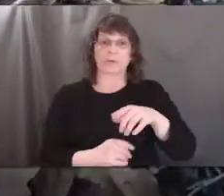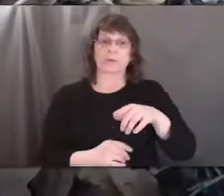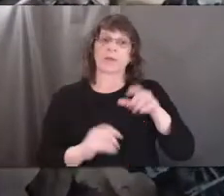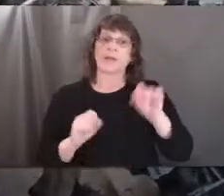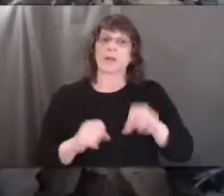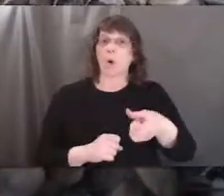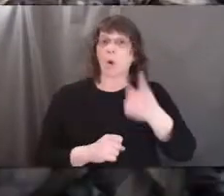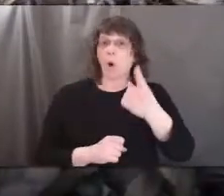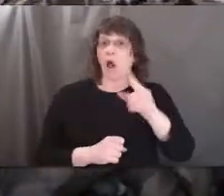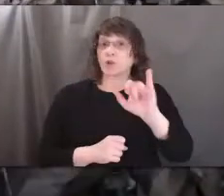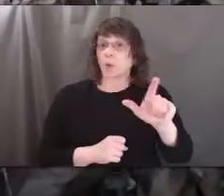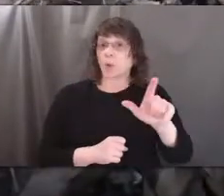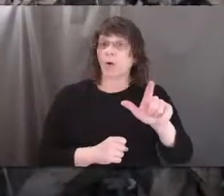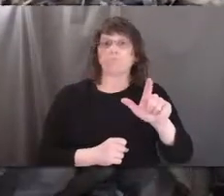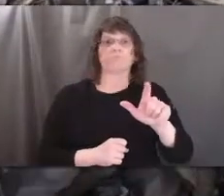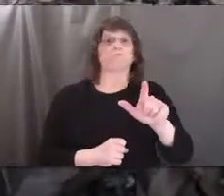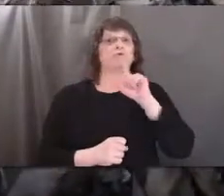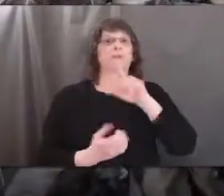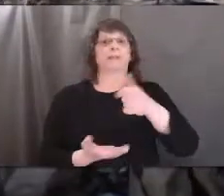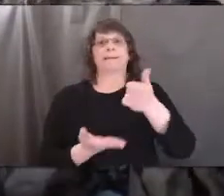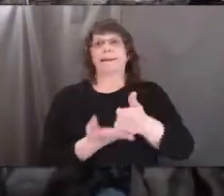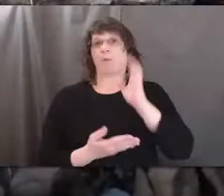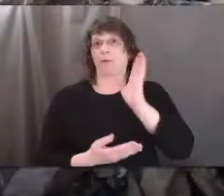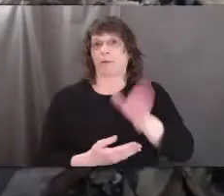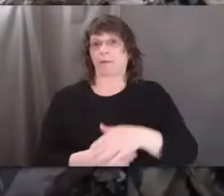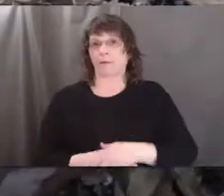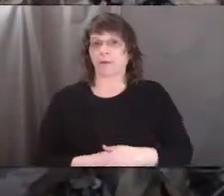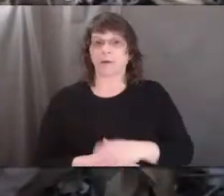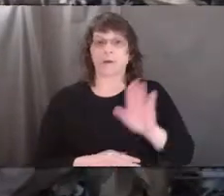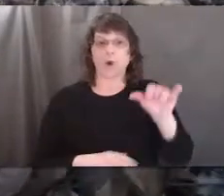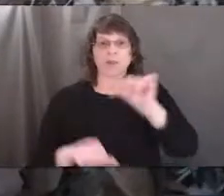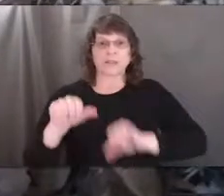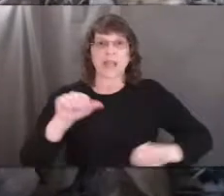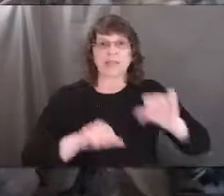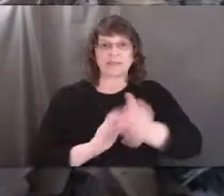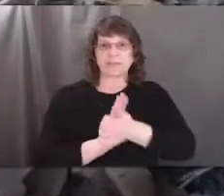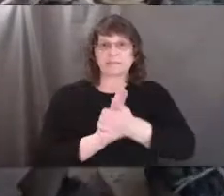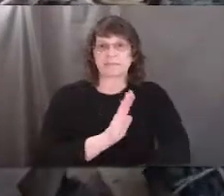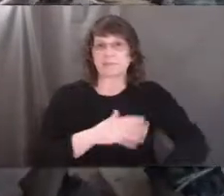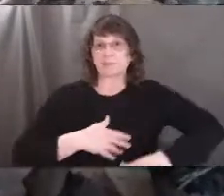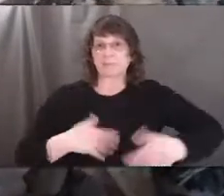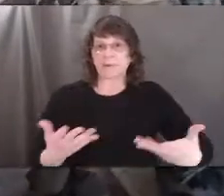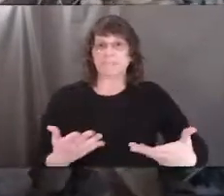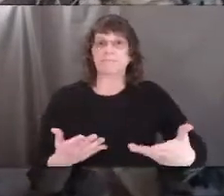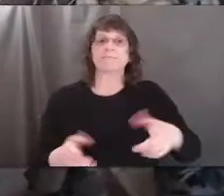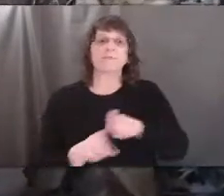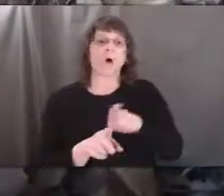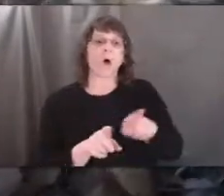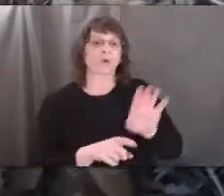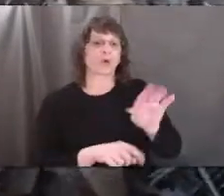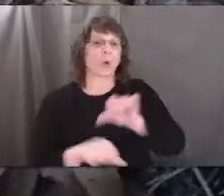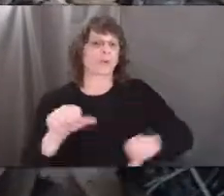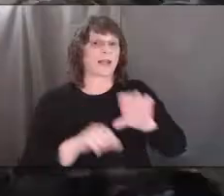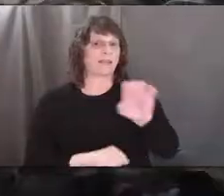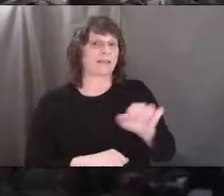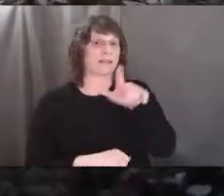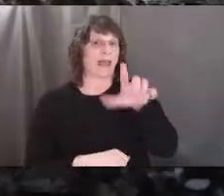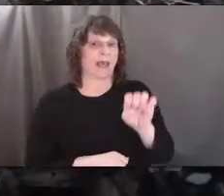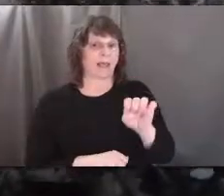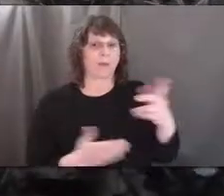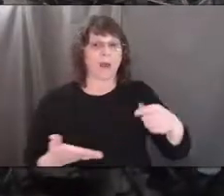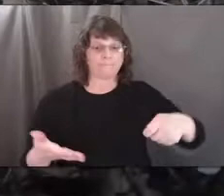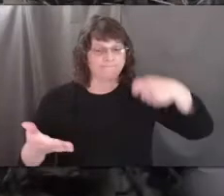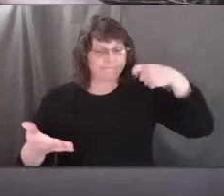one tool that can significantly help you with your scientific prowess and also your scientific style. A